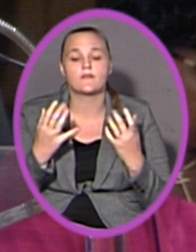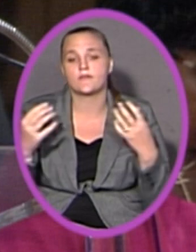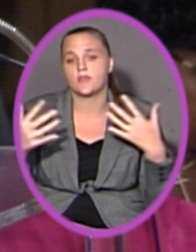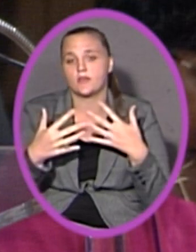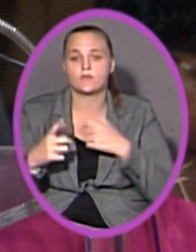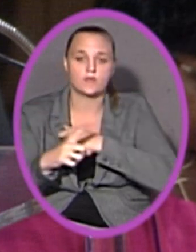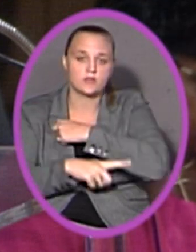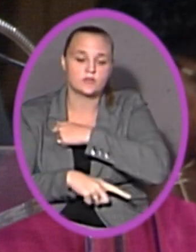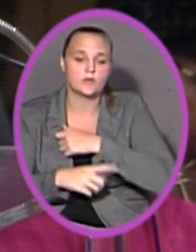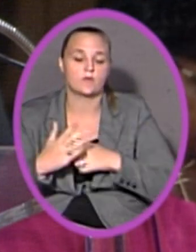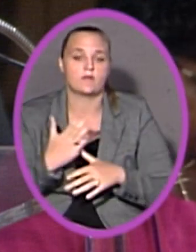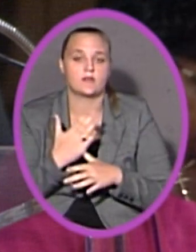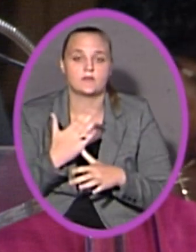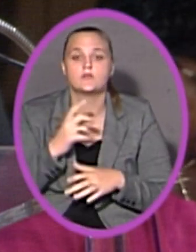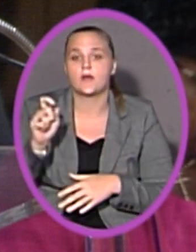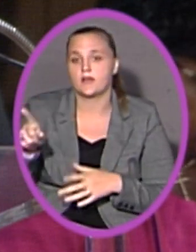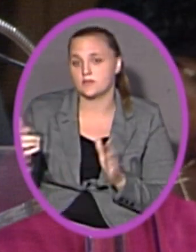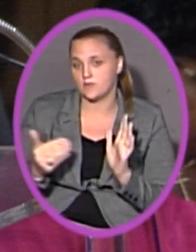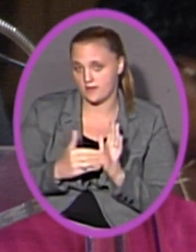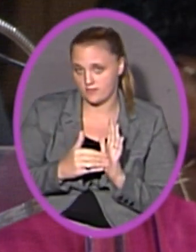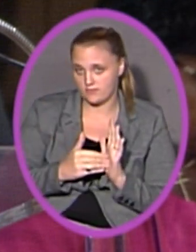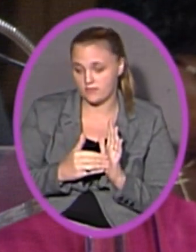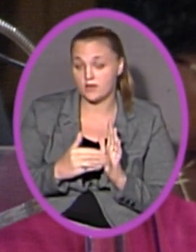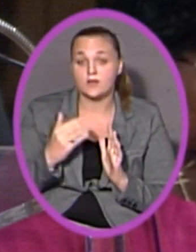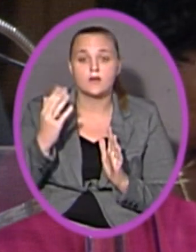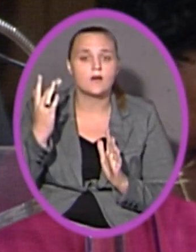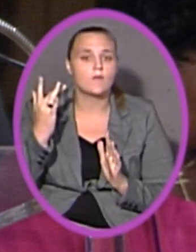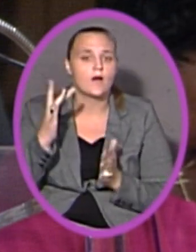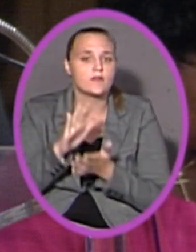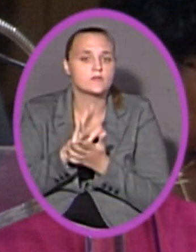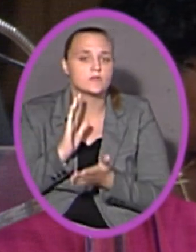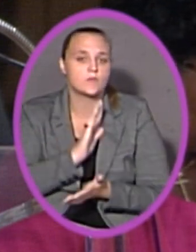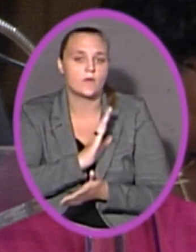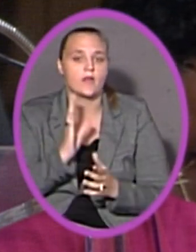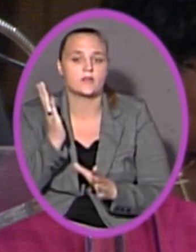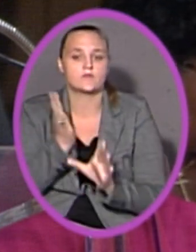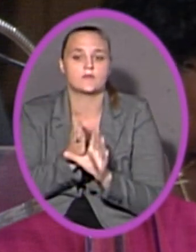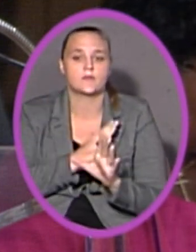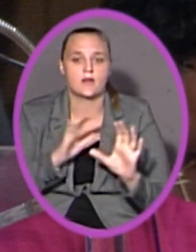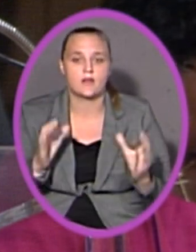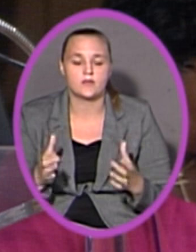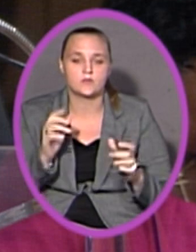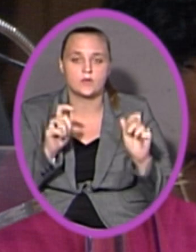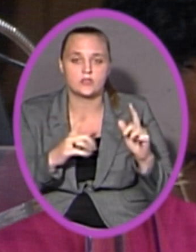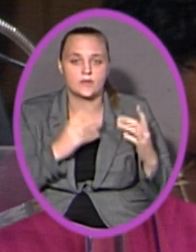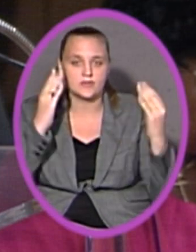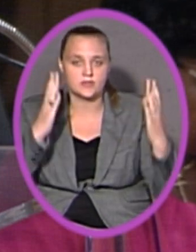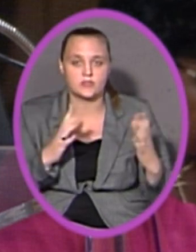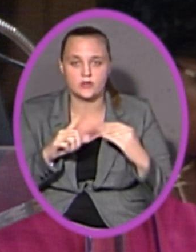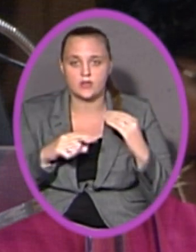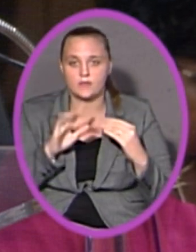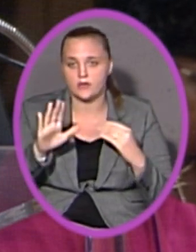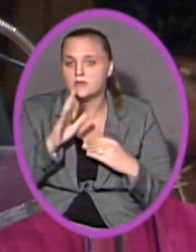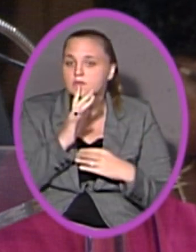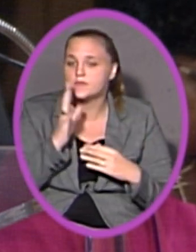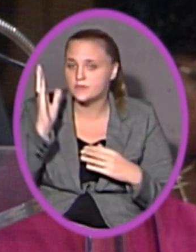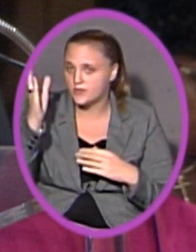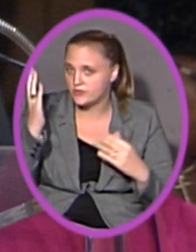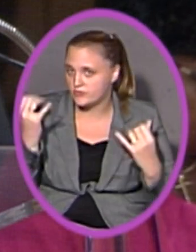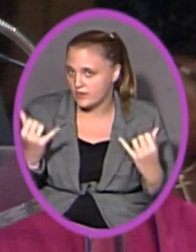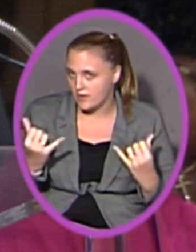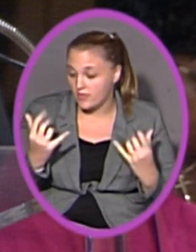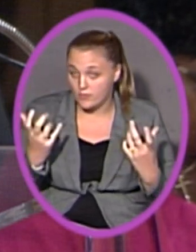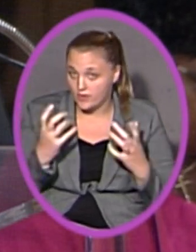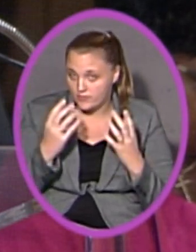harassment. So I ask you again, why did the school board interrupt my class to question my teacher about her speech today? Were they out to get